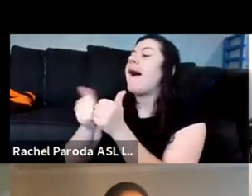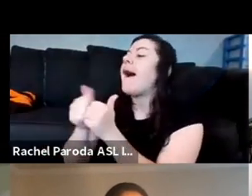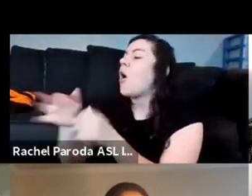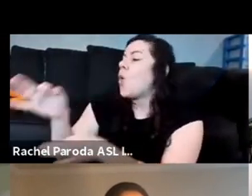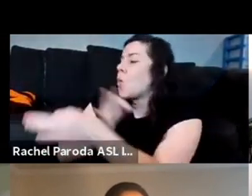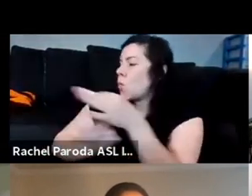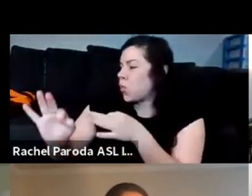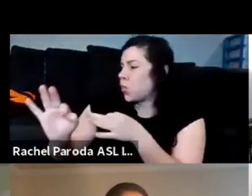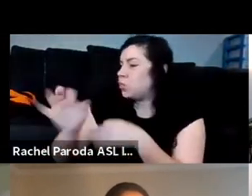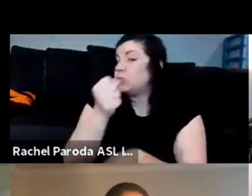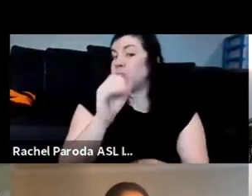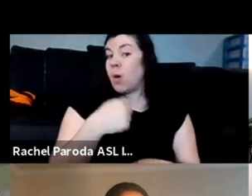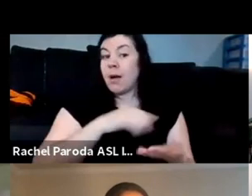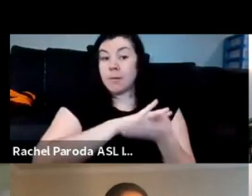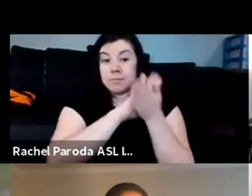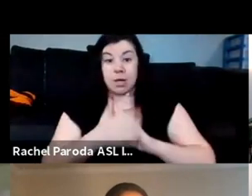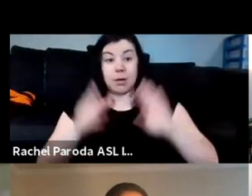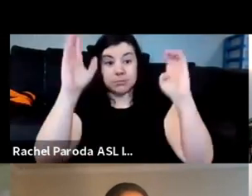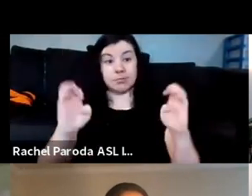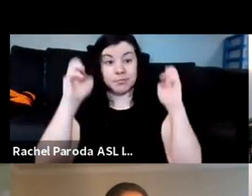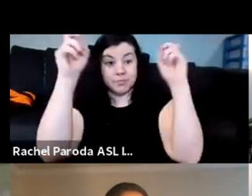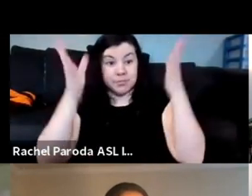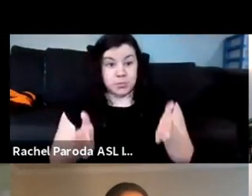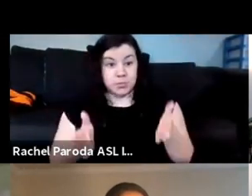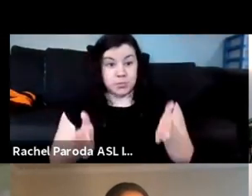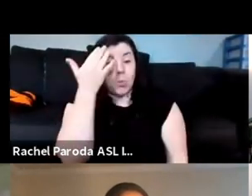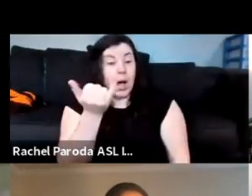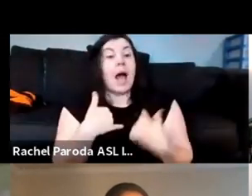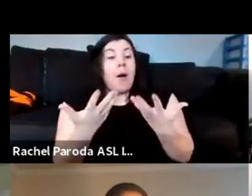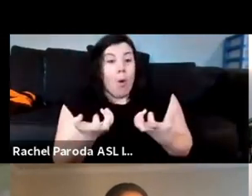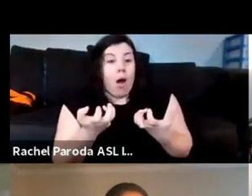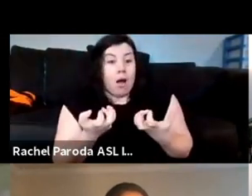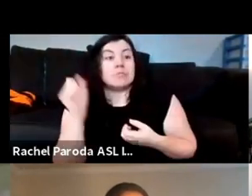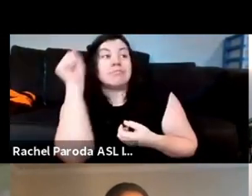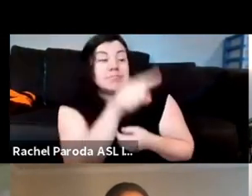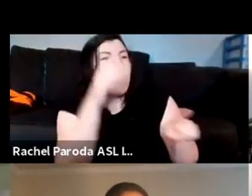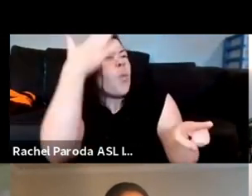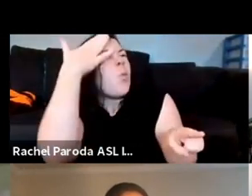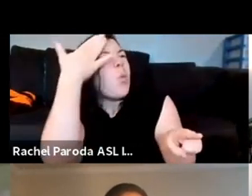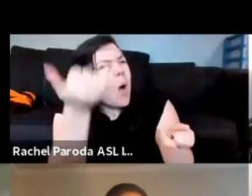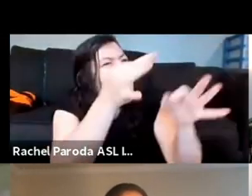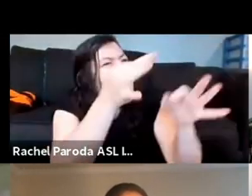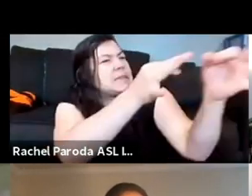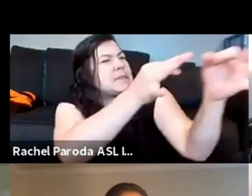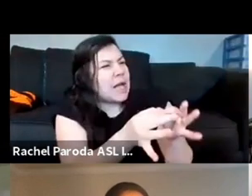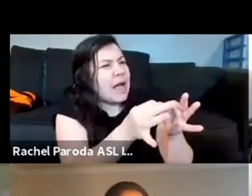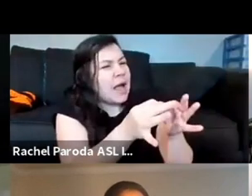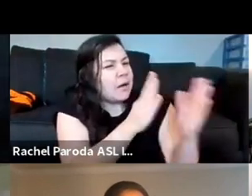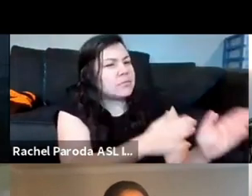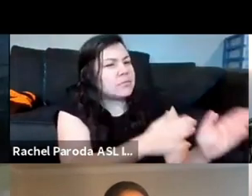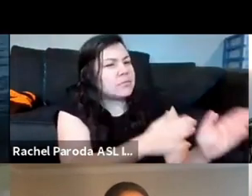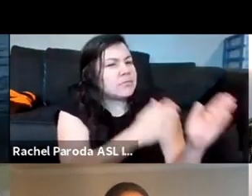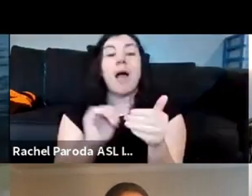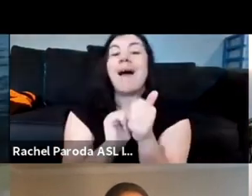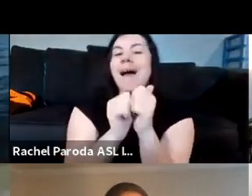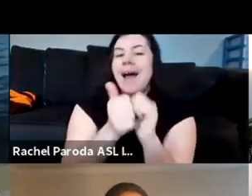became an academic so that i could unapologetically always ask why and then scuttle off to figure out how um but the why